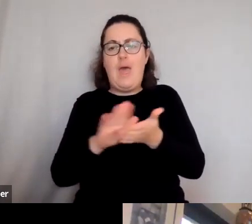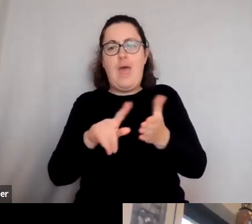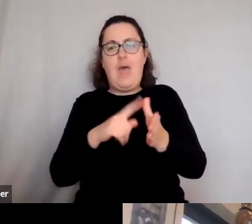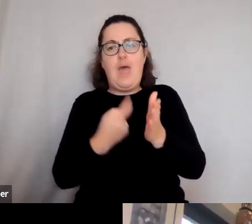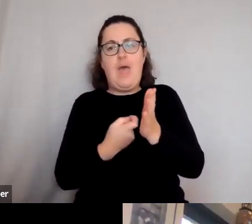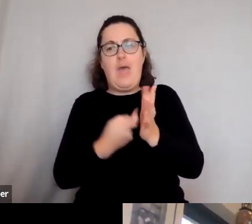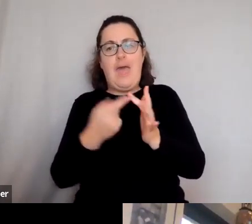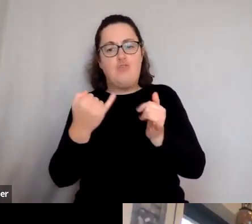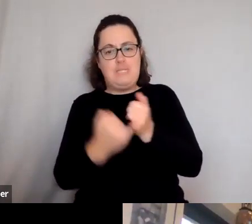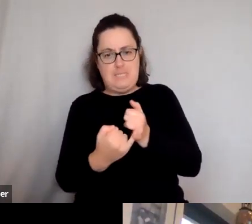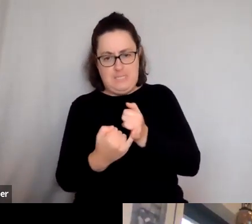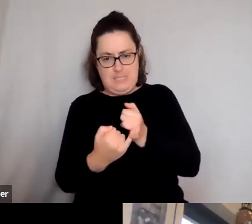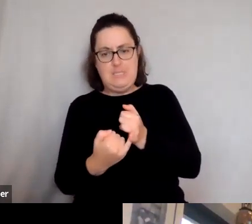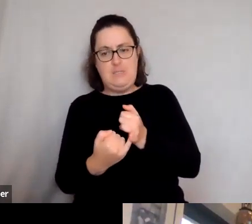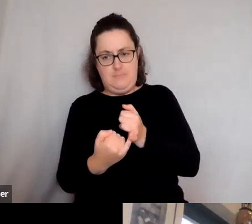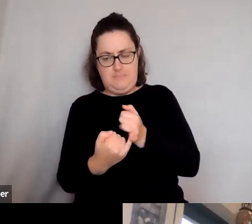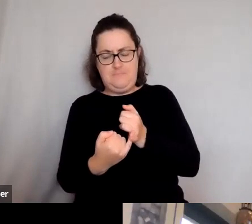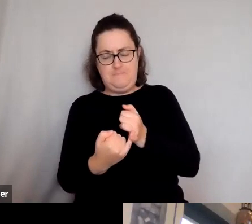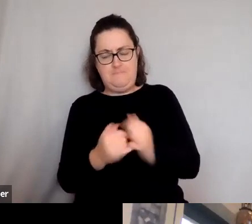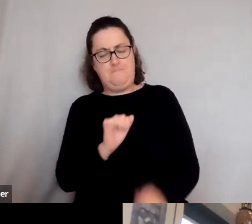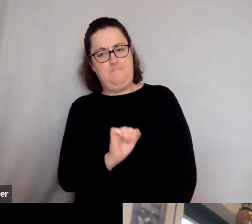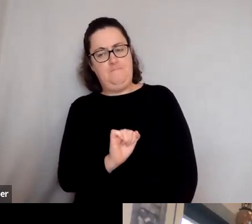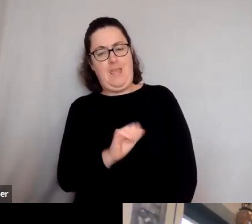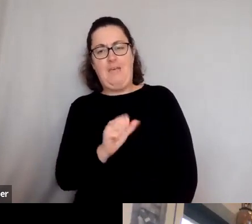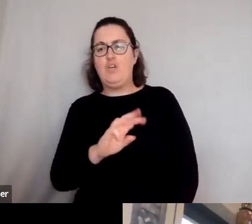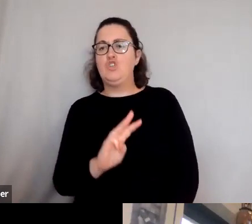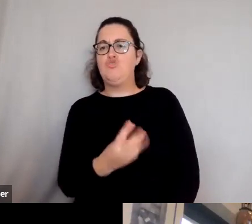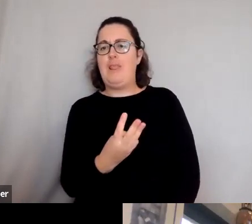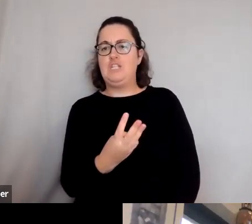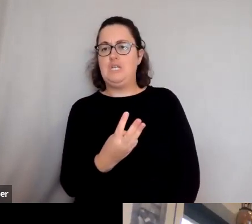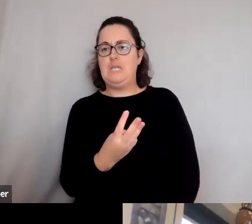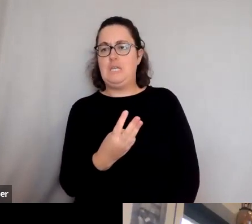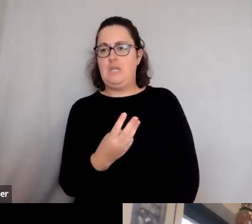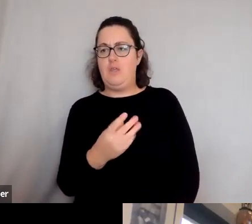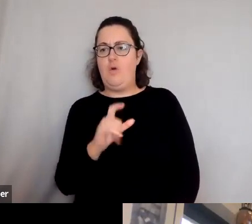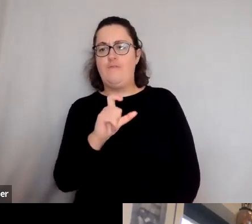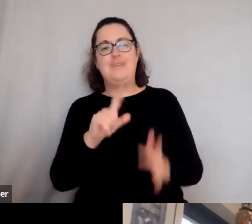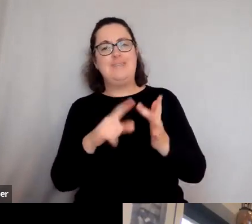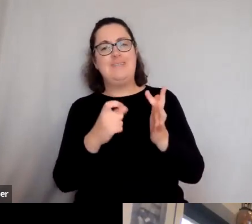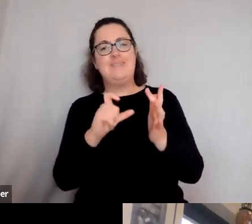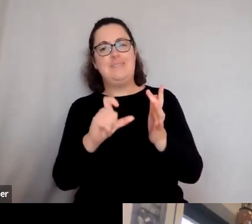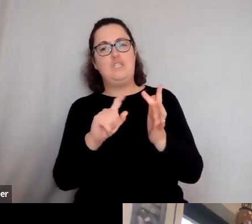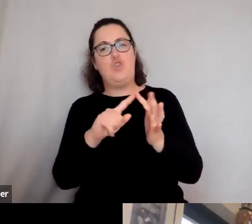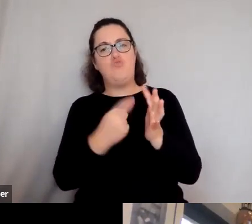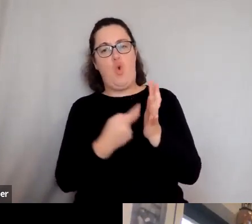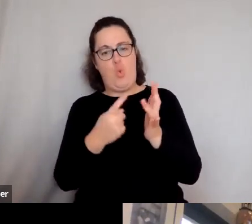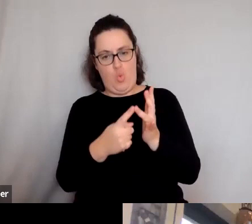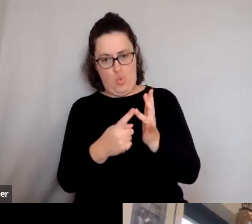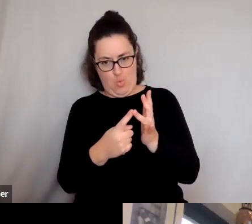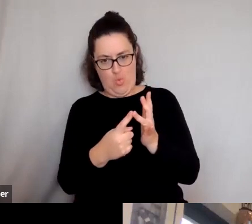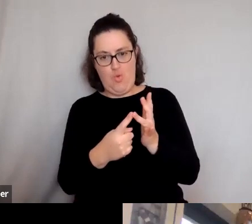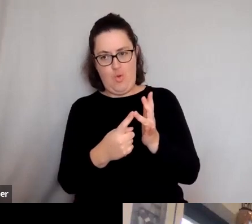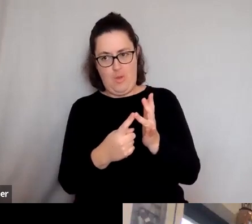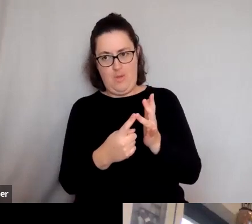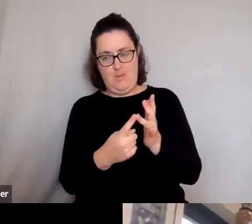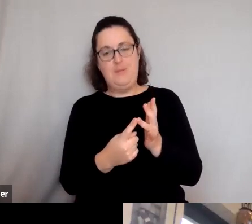I, and his trilogy about the orator Cicero, because I did my